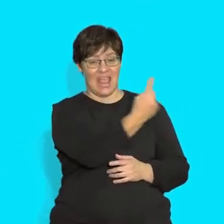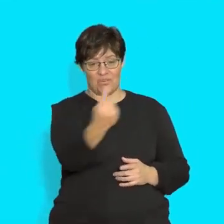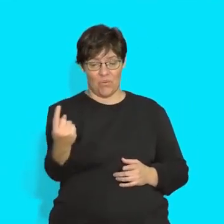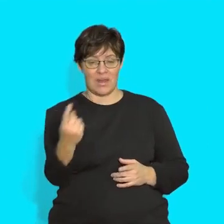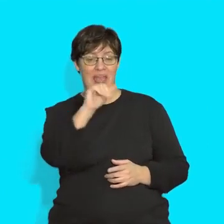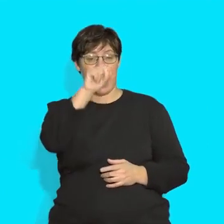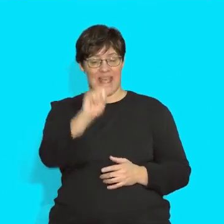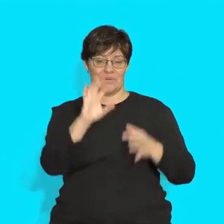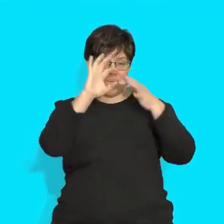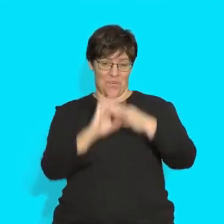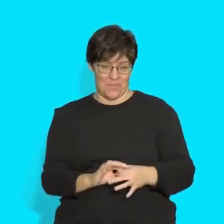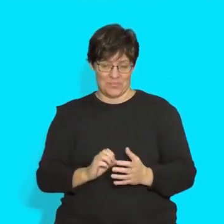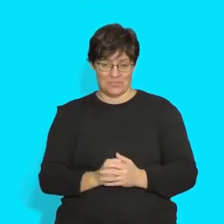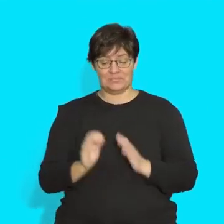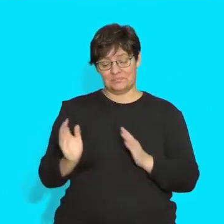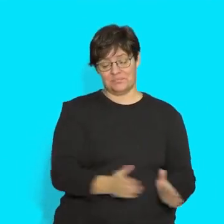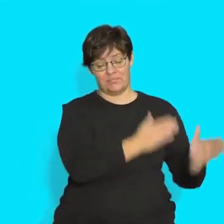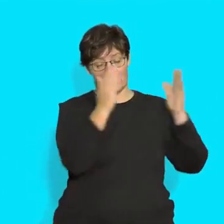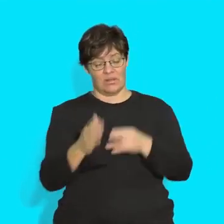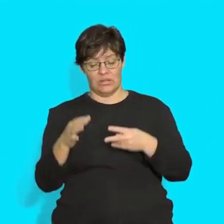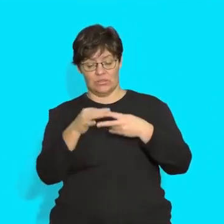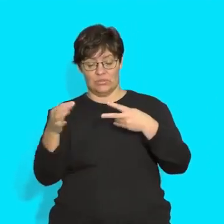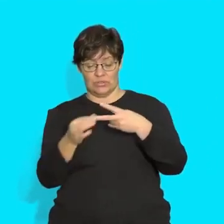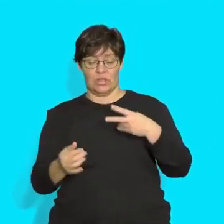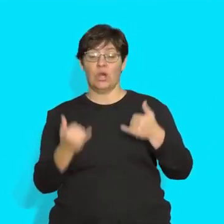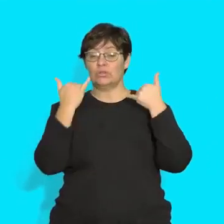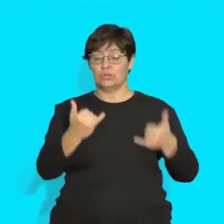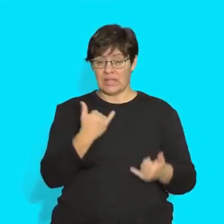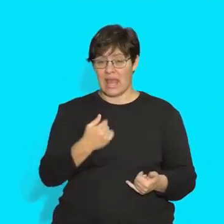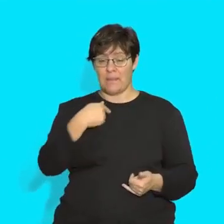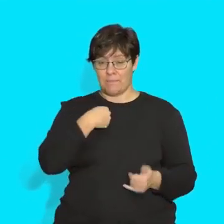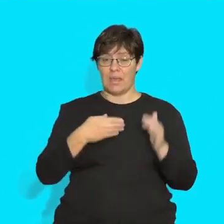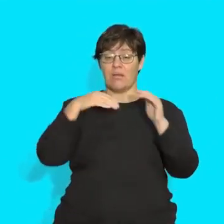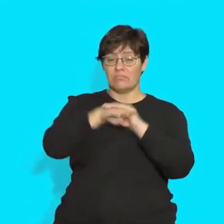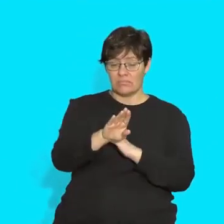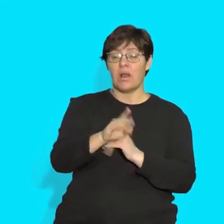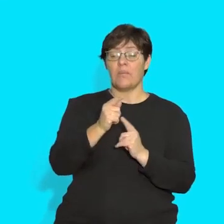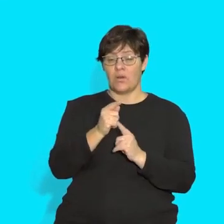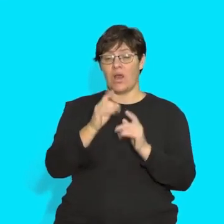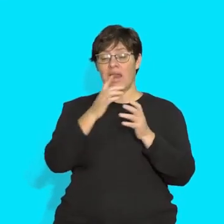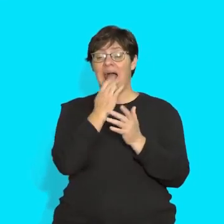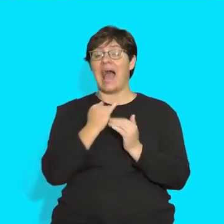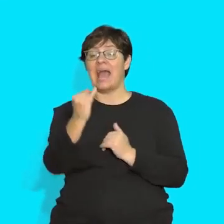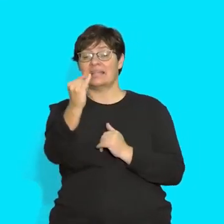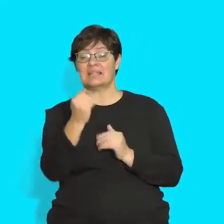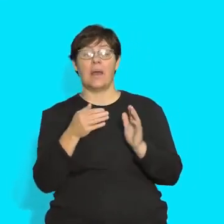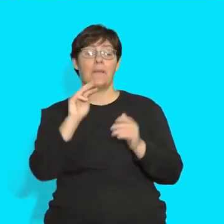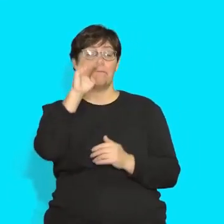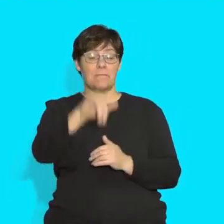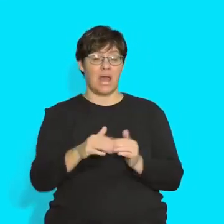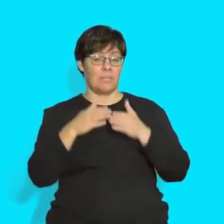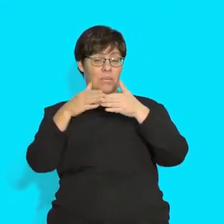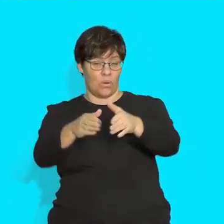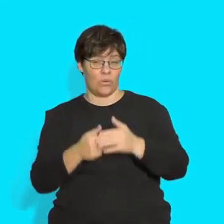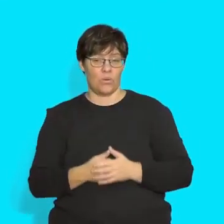you say? Choose, today I went to an island by boat, or today I went